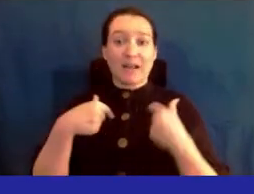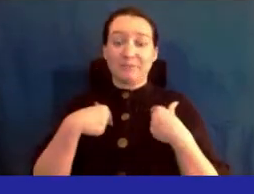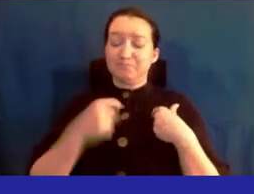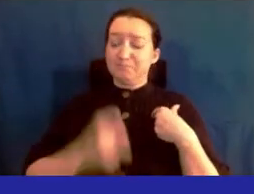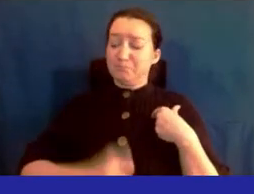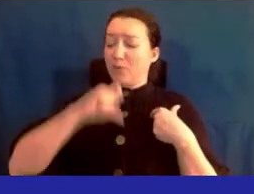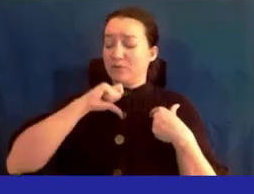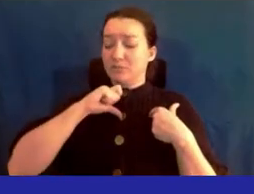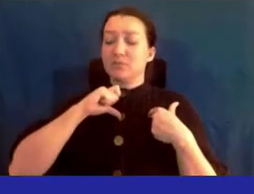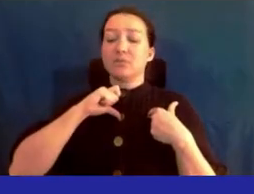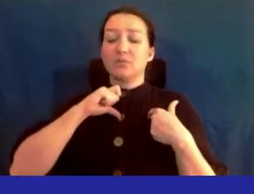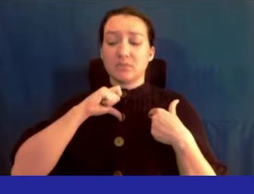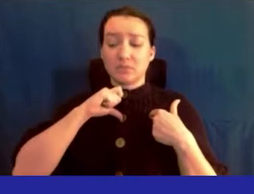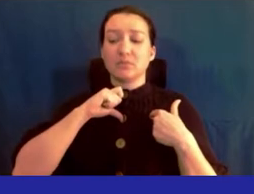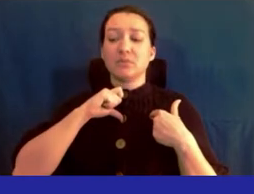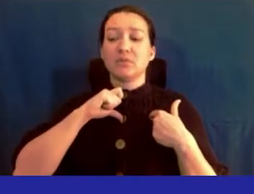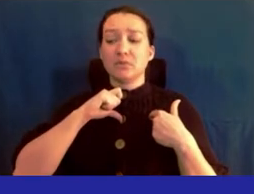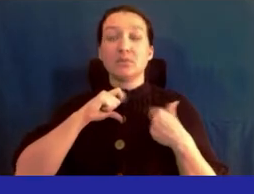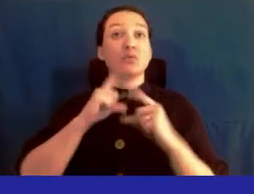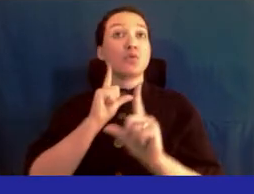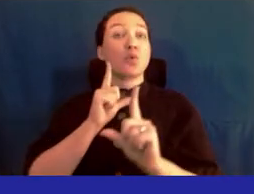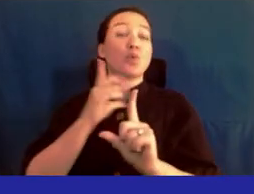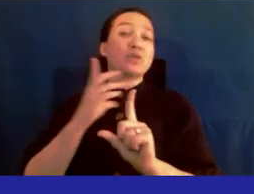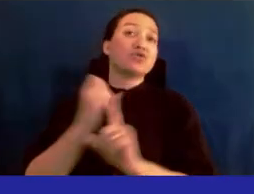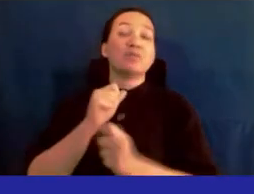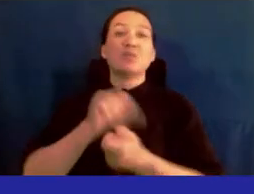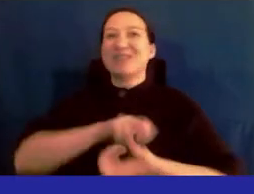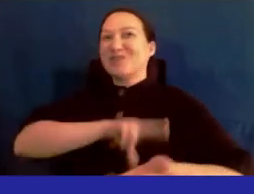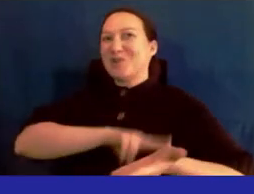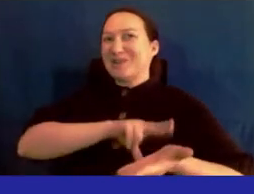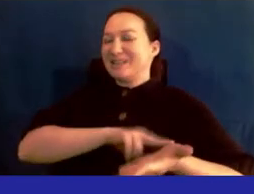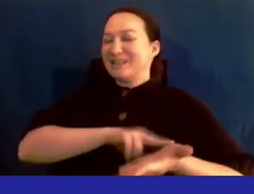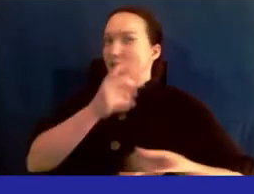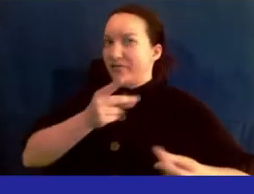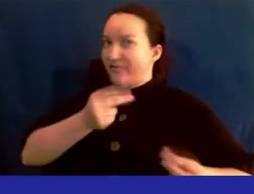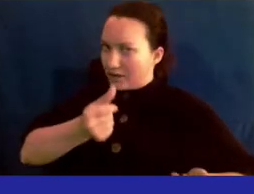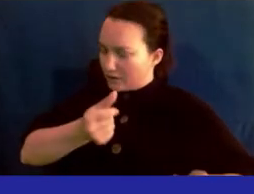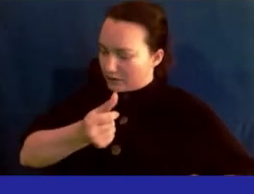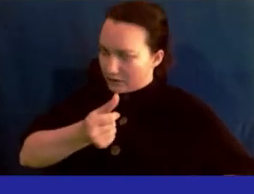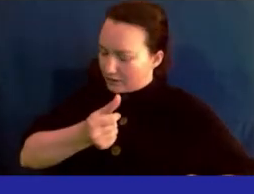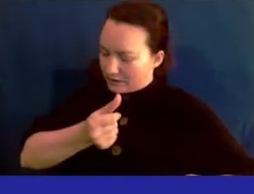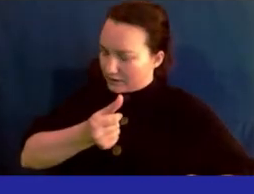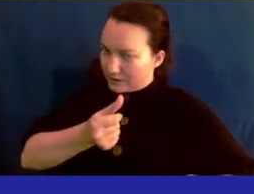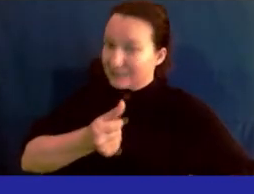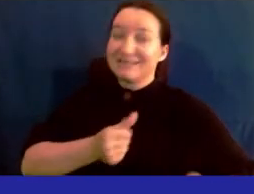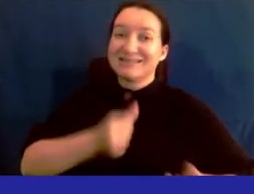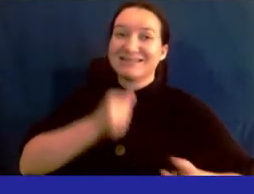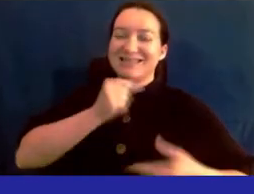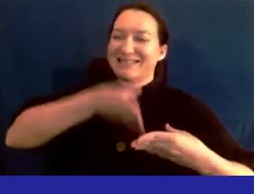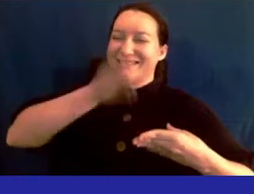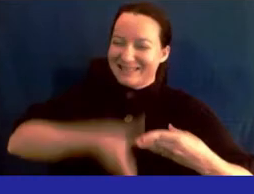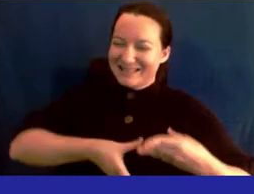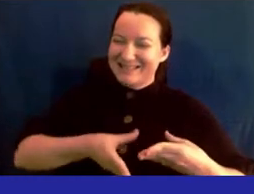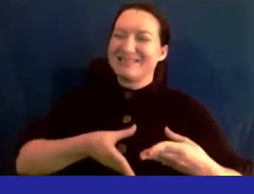proud of the fact that we achieved it for nurses, it wasn't fast. I did not get that done quickly.